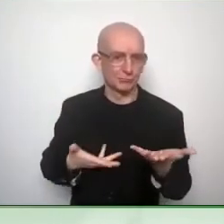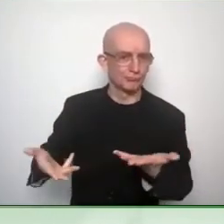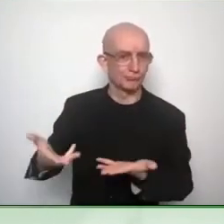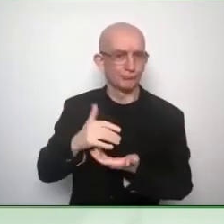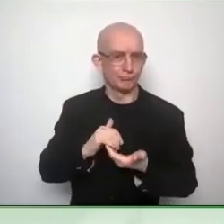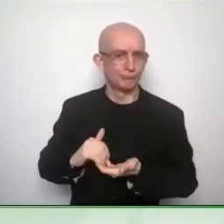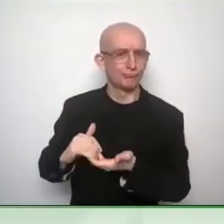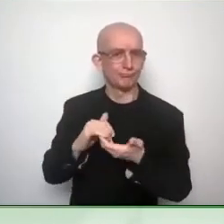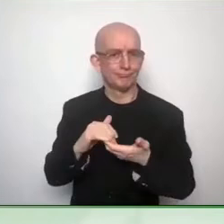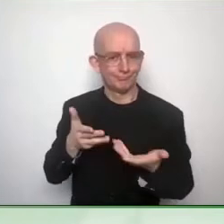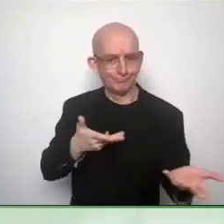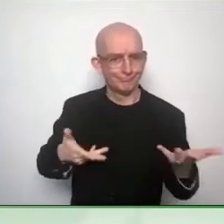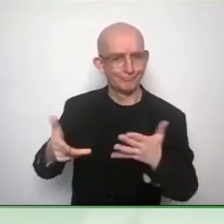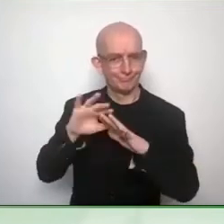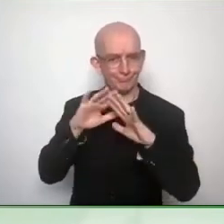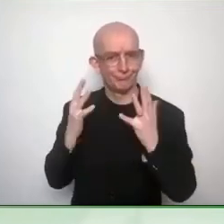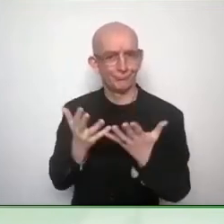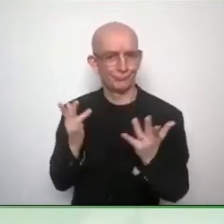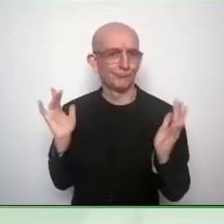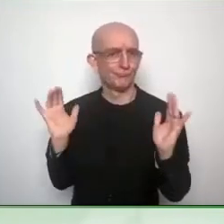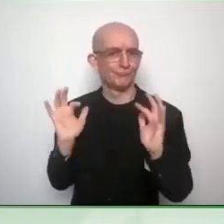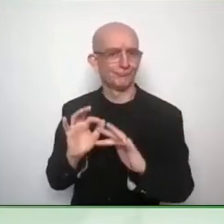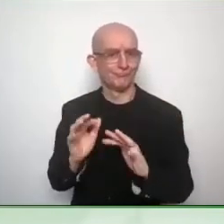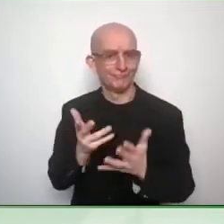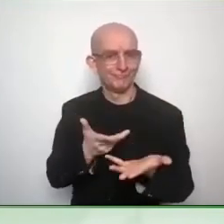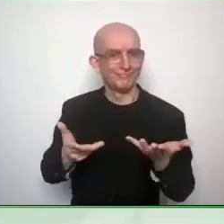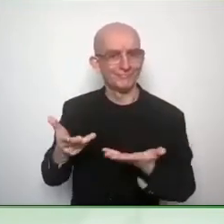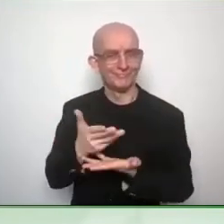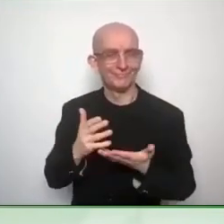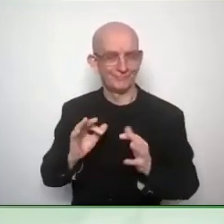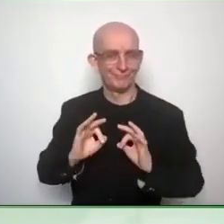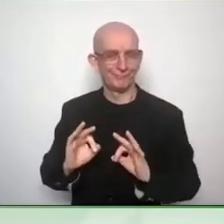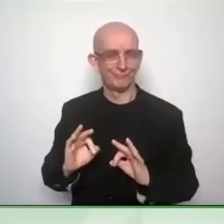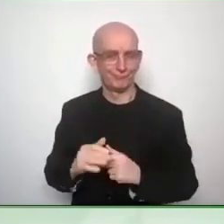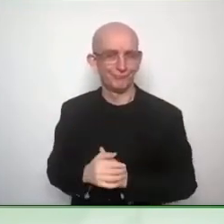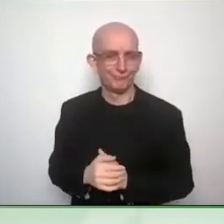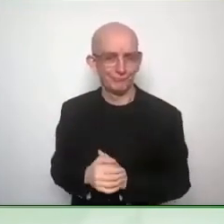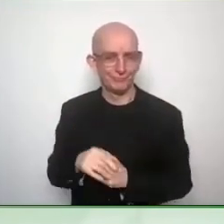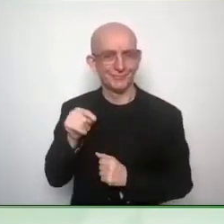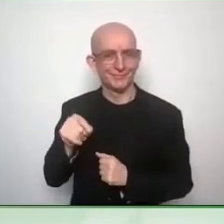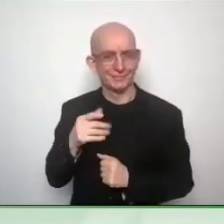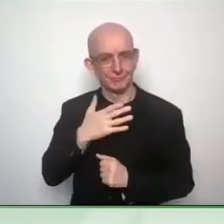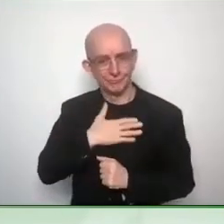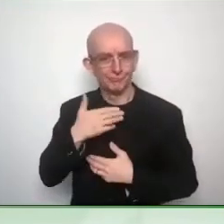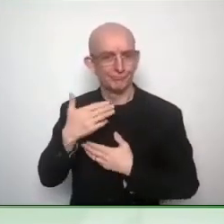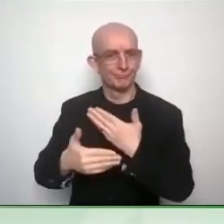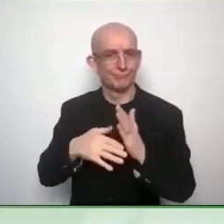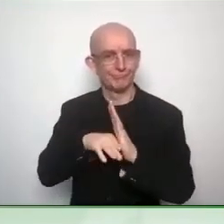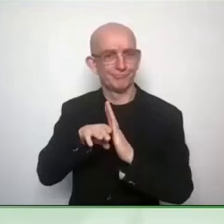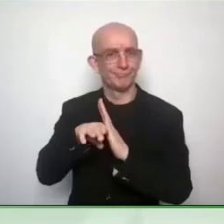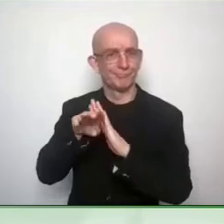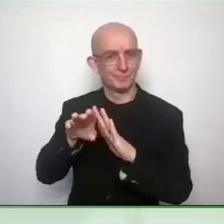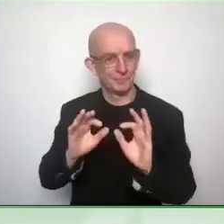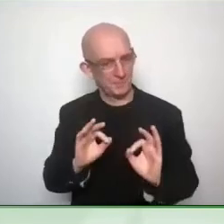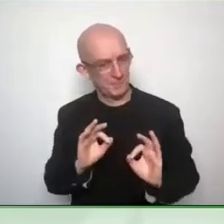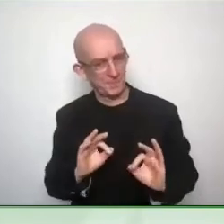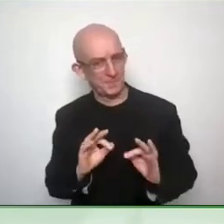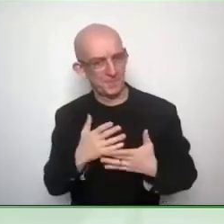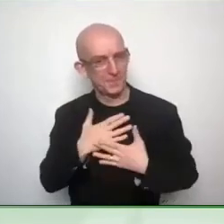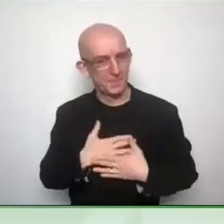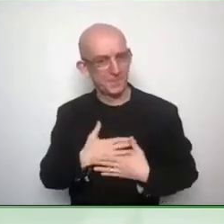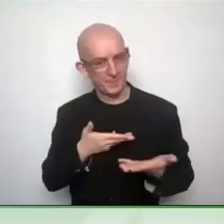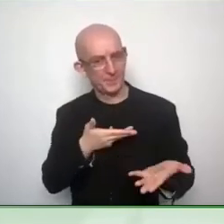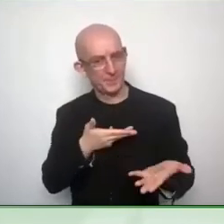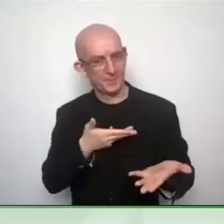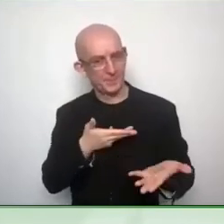all the Zero Project audience, how can they engage with AAA-TE? How can they support the association